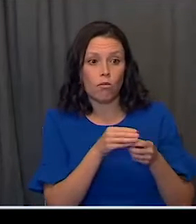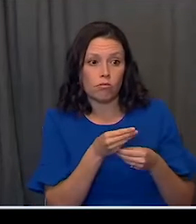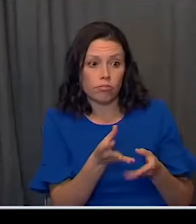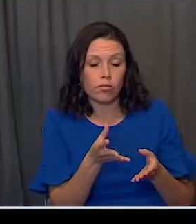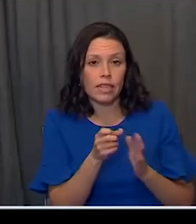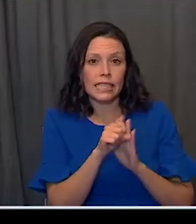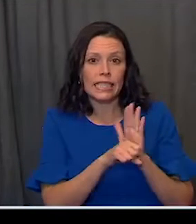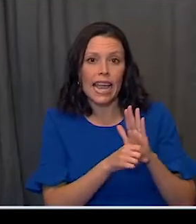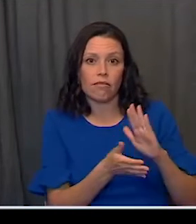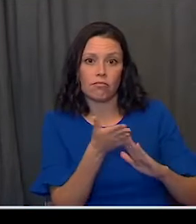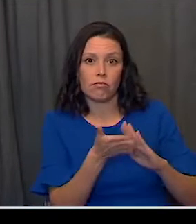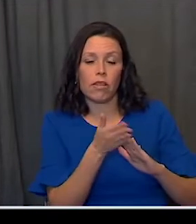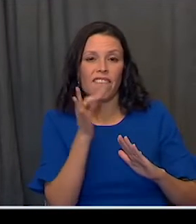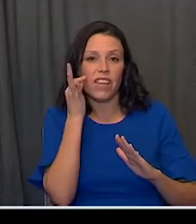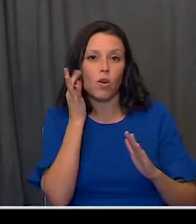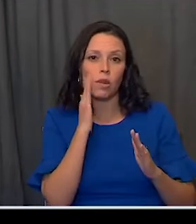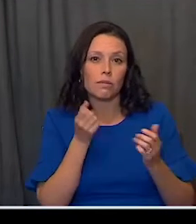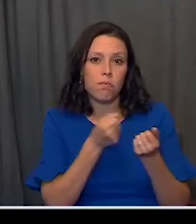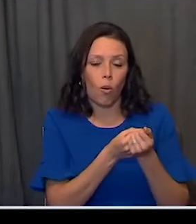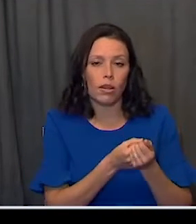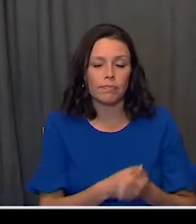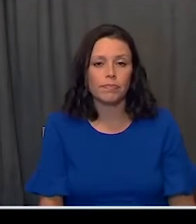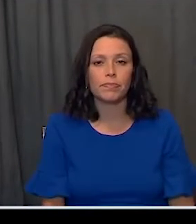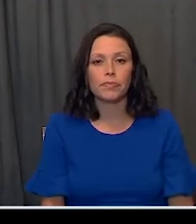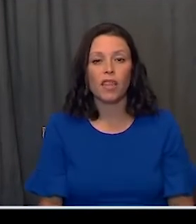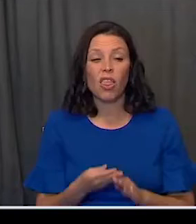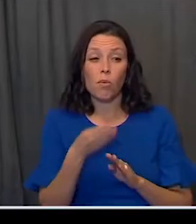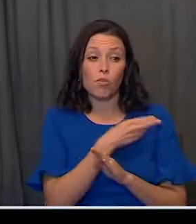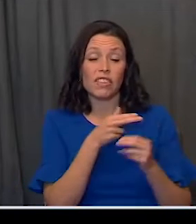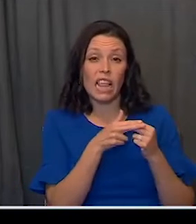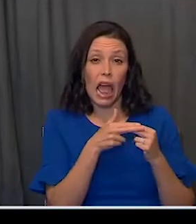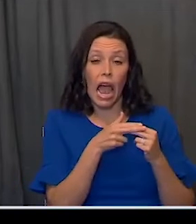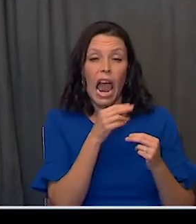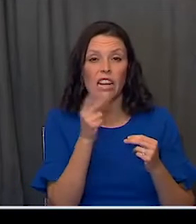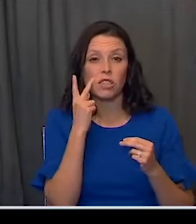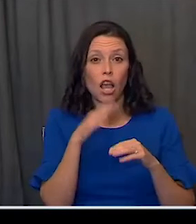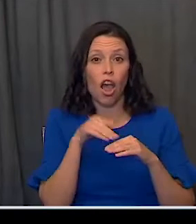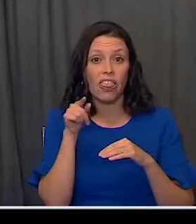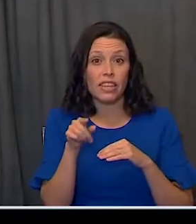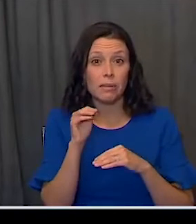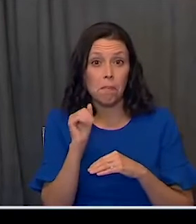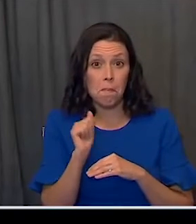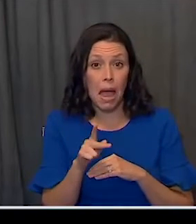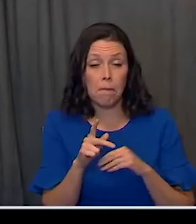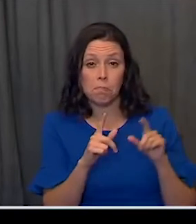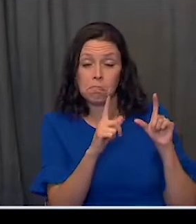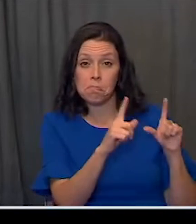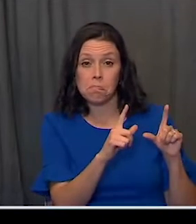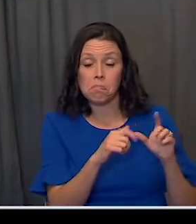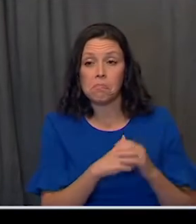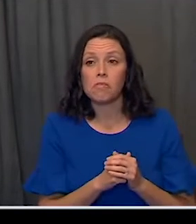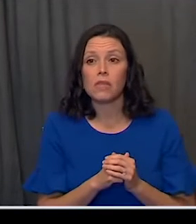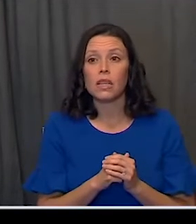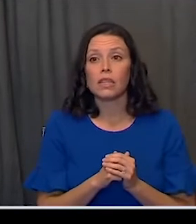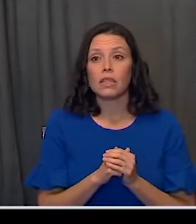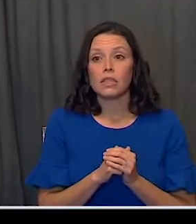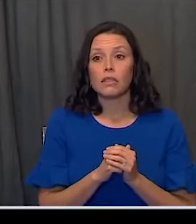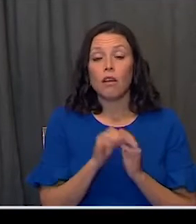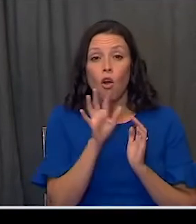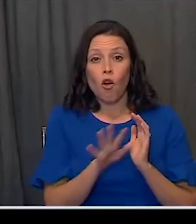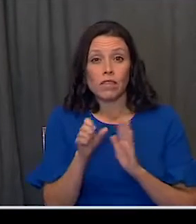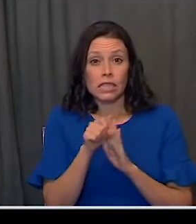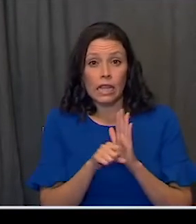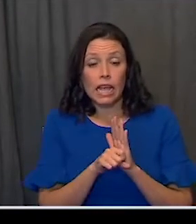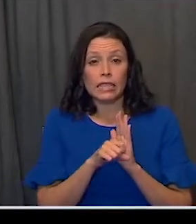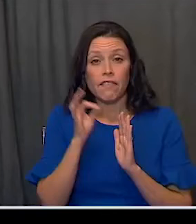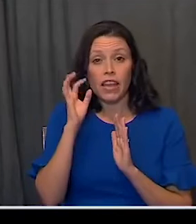state management, federal support. As you saw in the previous slide, and as you'll see on this color-coded map, between our states and the federal